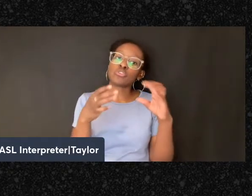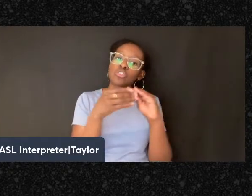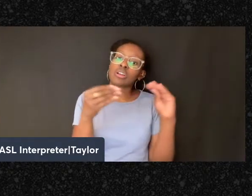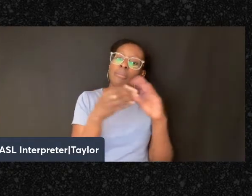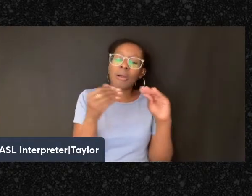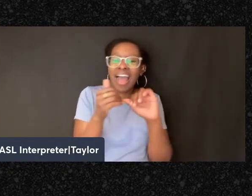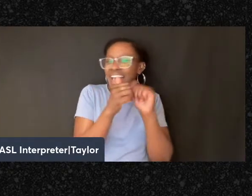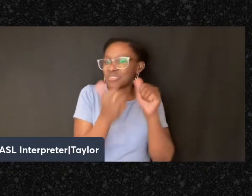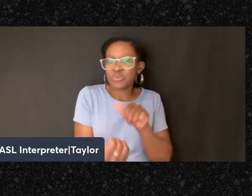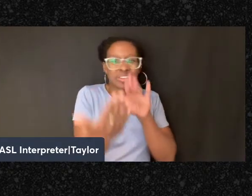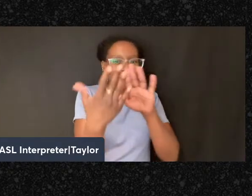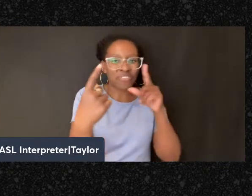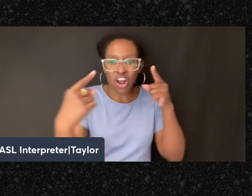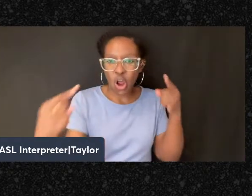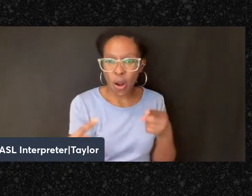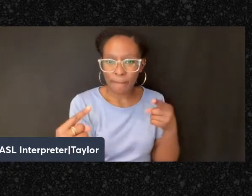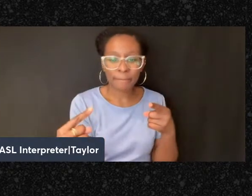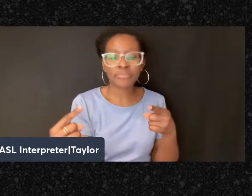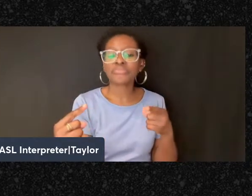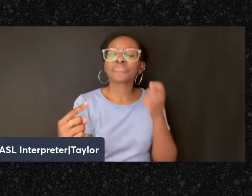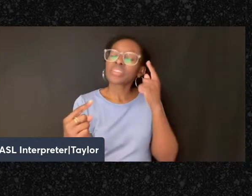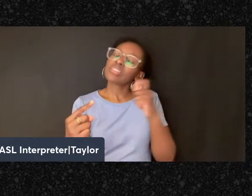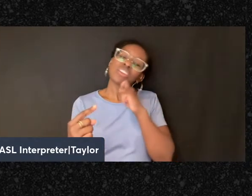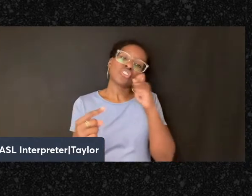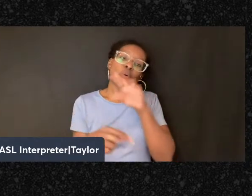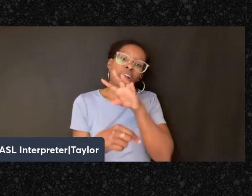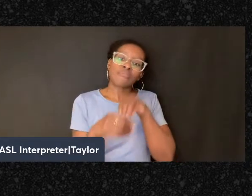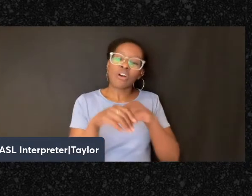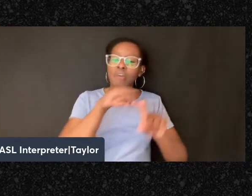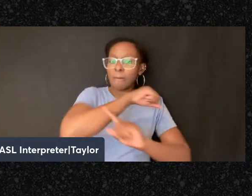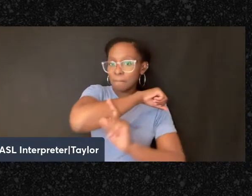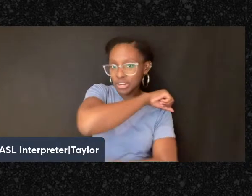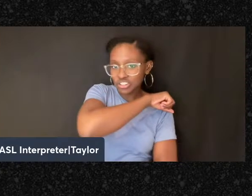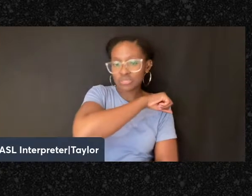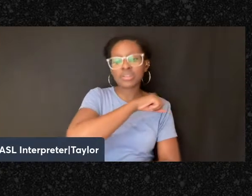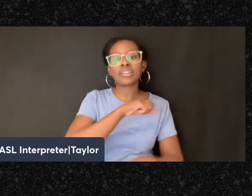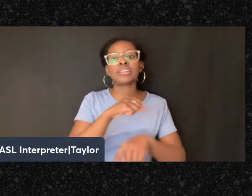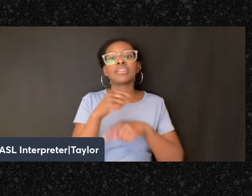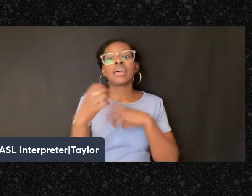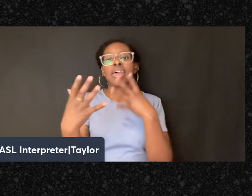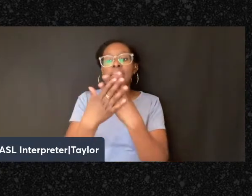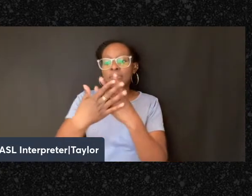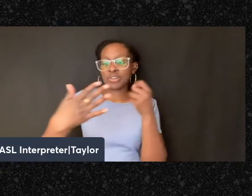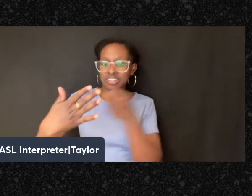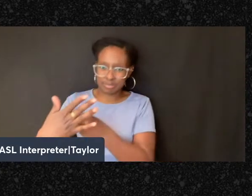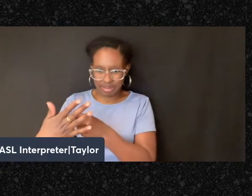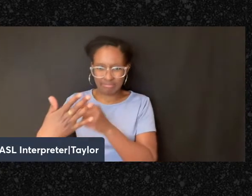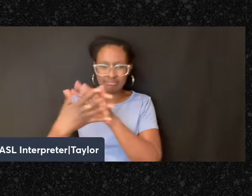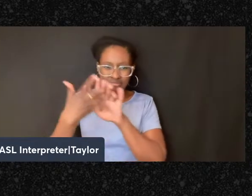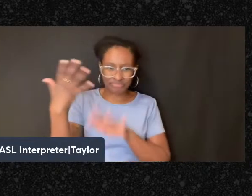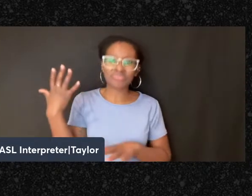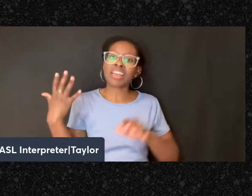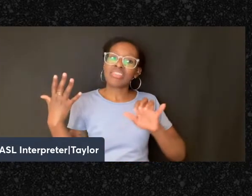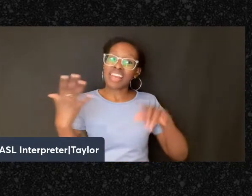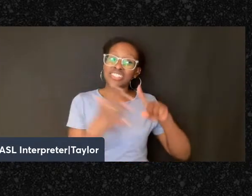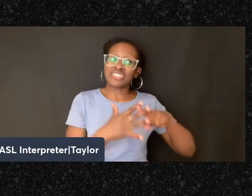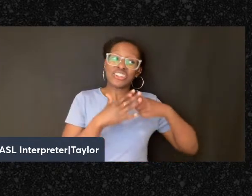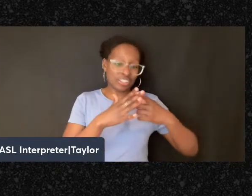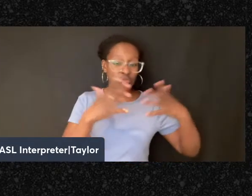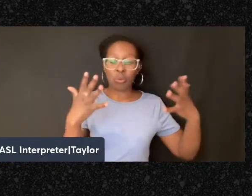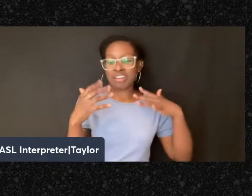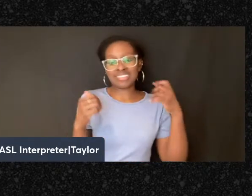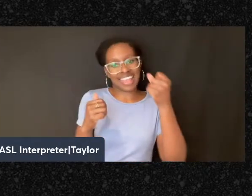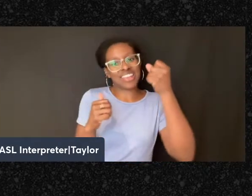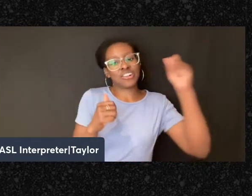confronting harm that don't involve punishment, imprisonment, and so on. That was an anarchist conversation as well.